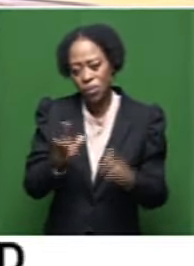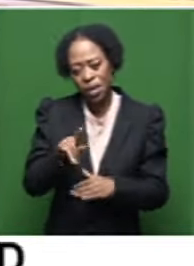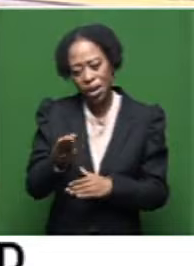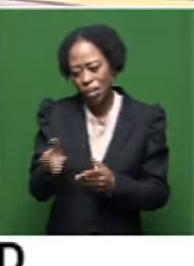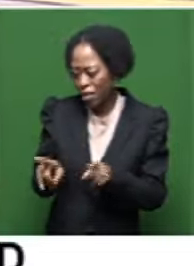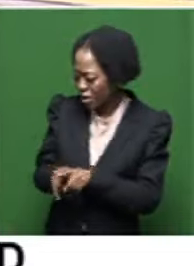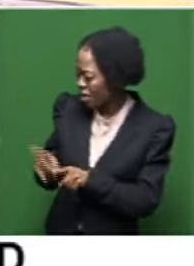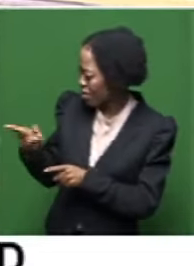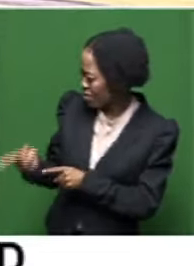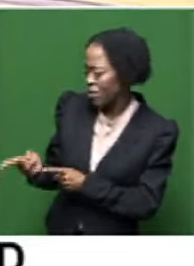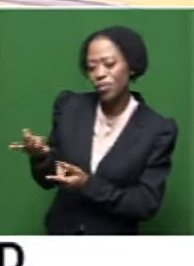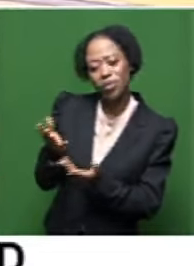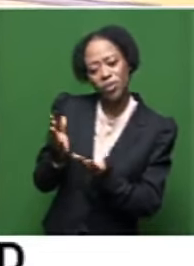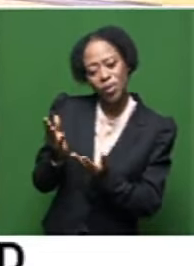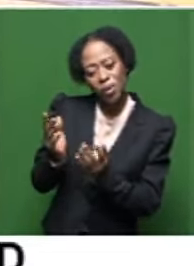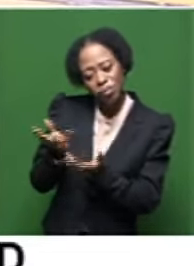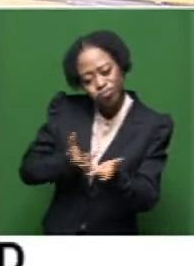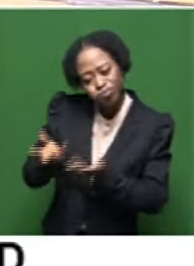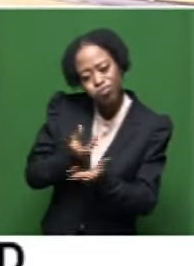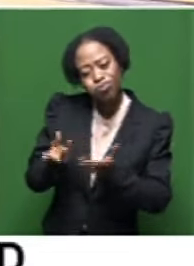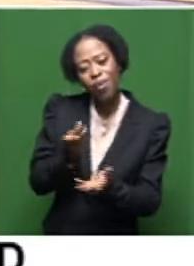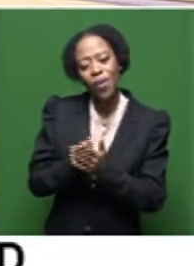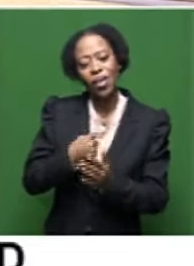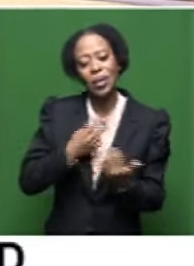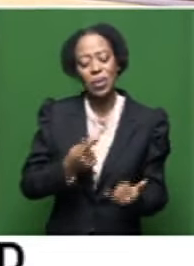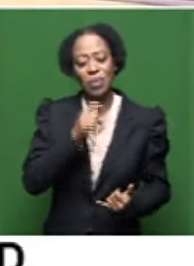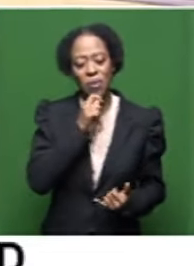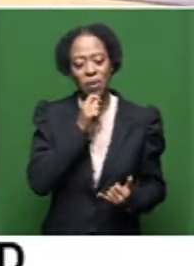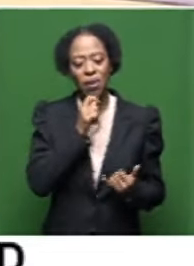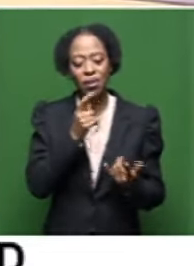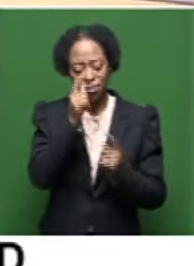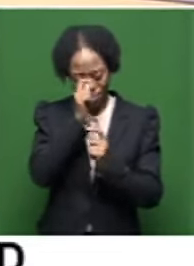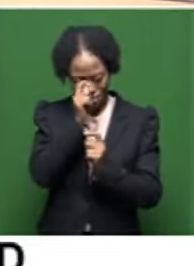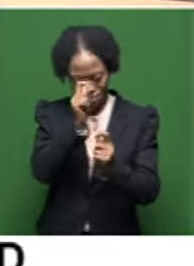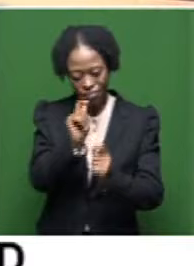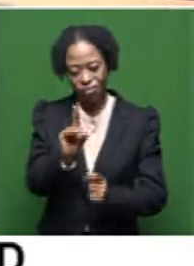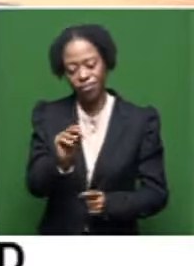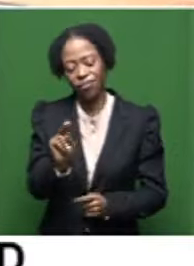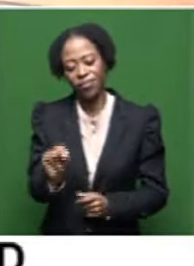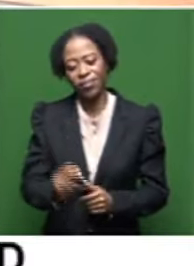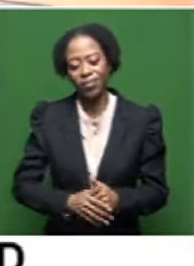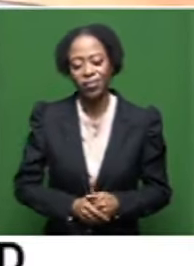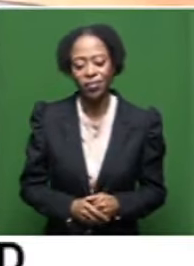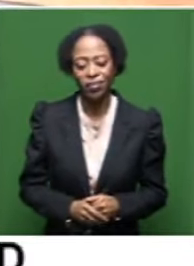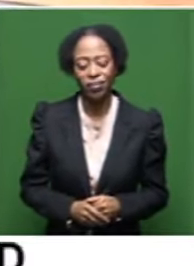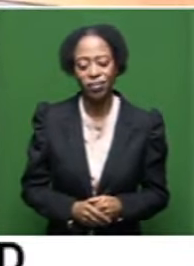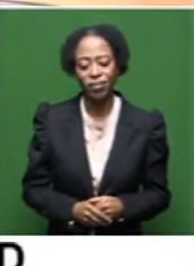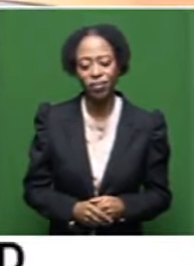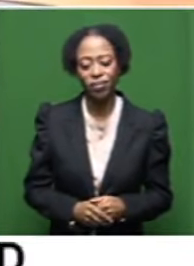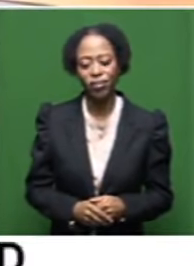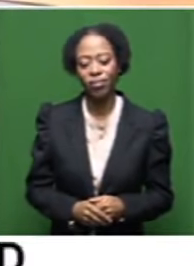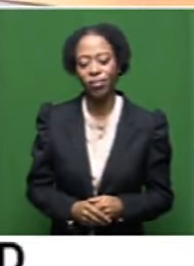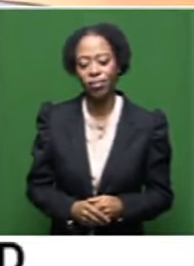Lebu and Spiwell for speaking to us this morning and, um, and joining us and praying tribute and homage to the late, great